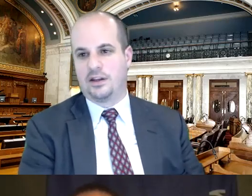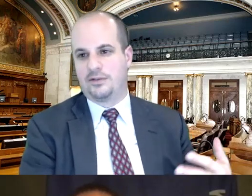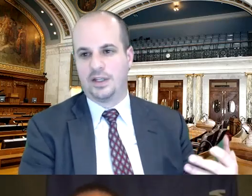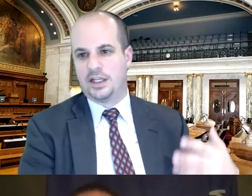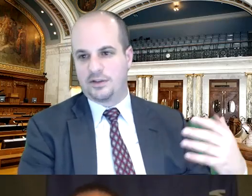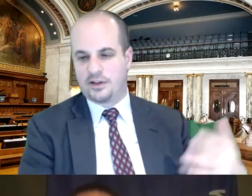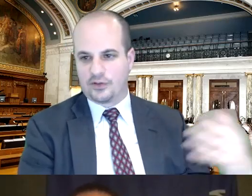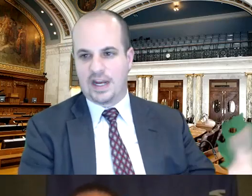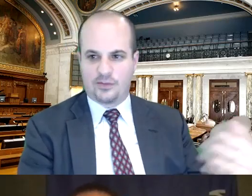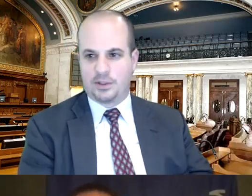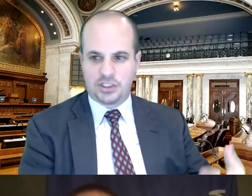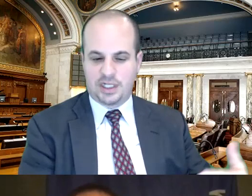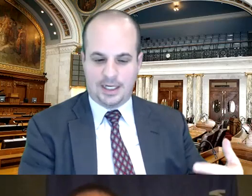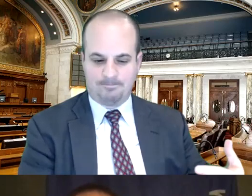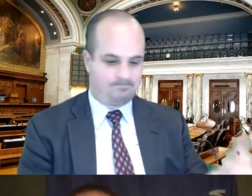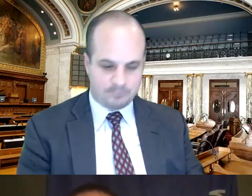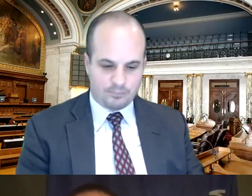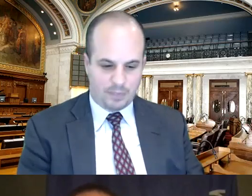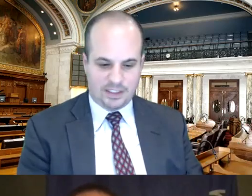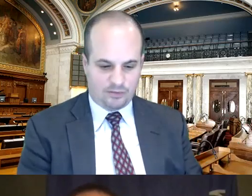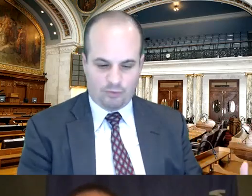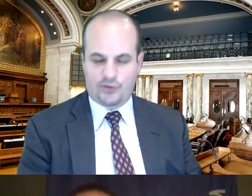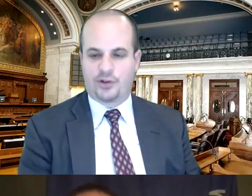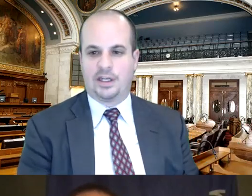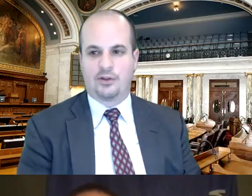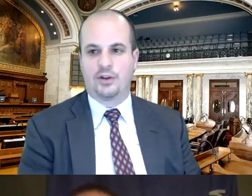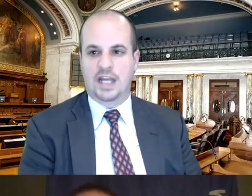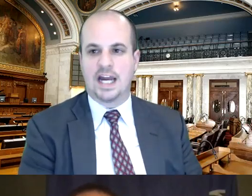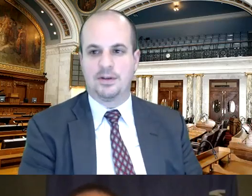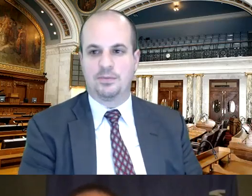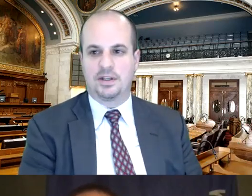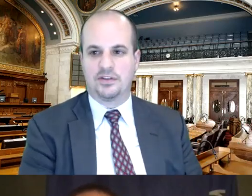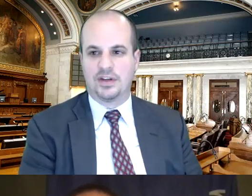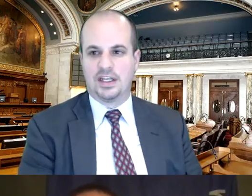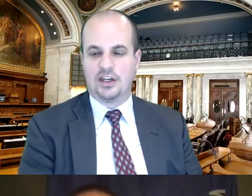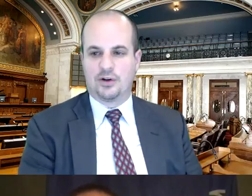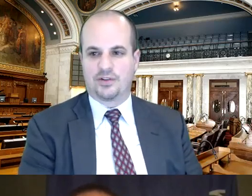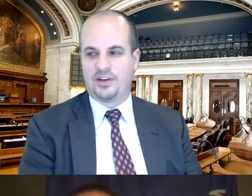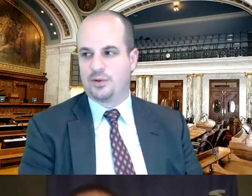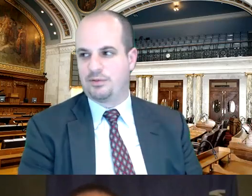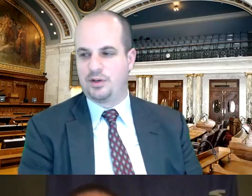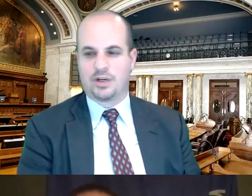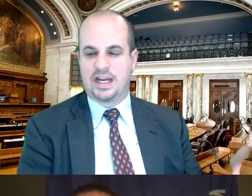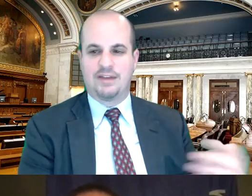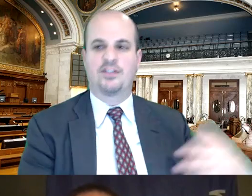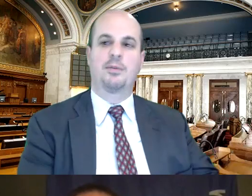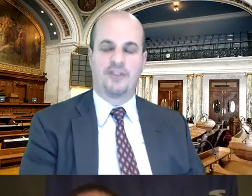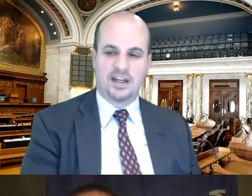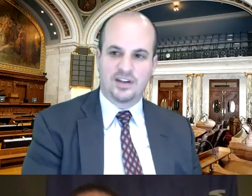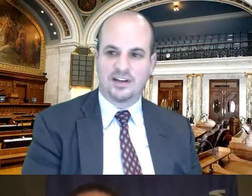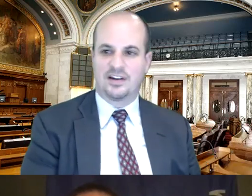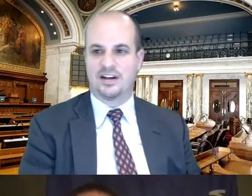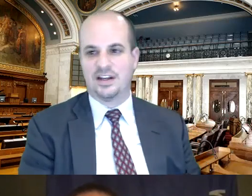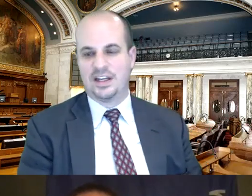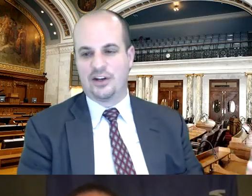there's not as much um money recirculating through their economies because you know there's you know you know we're not having summer